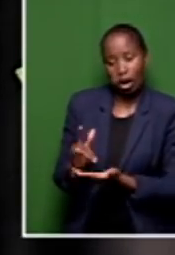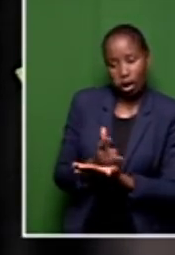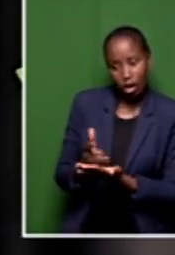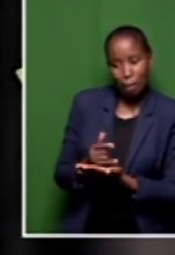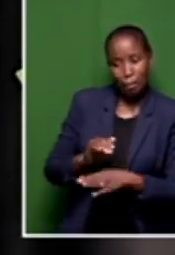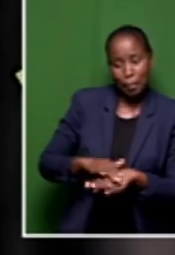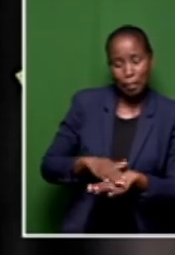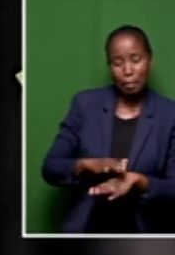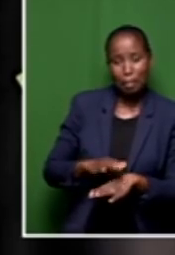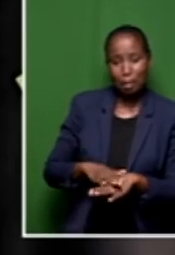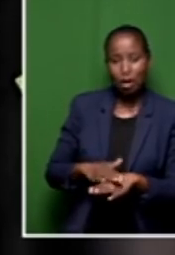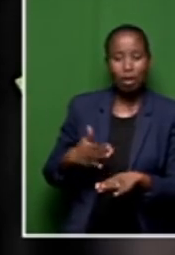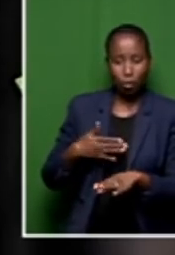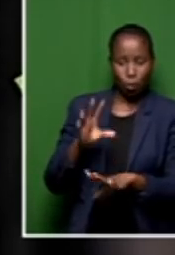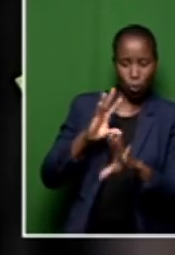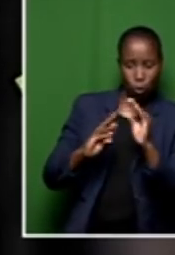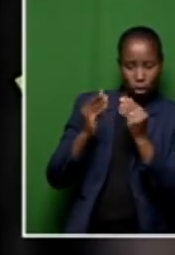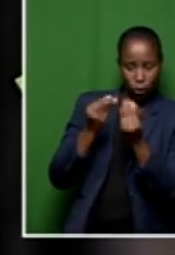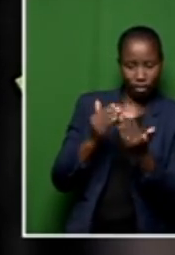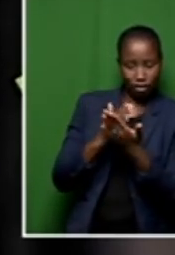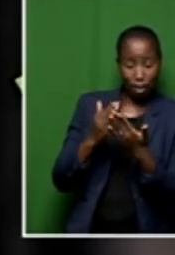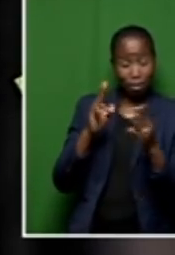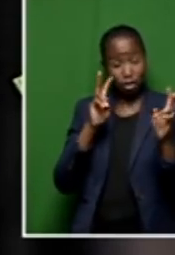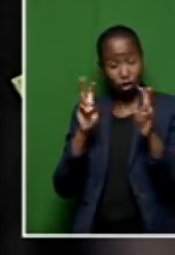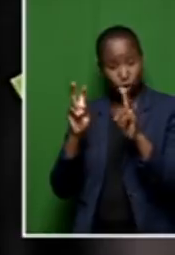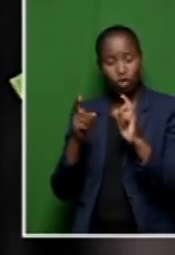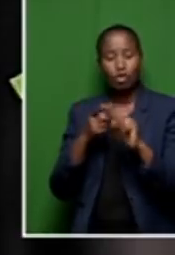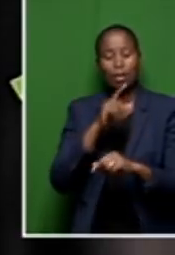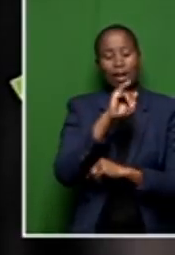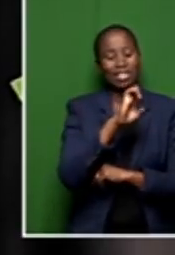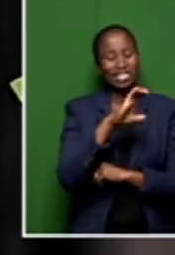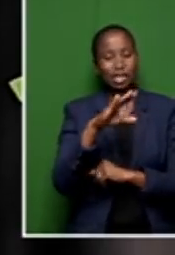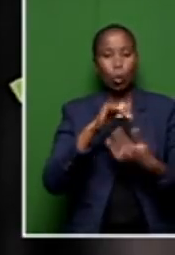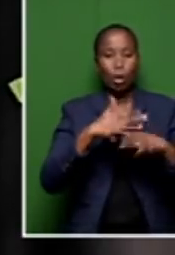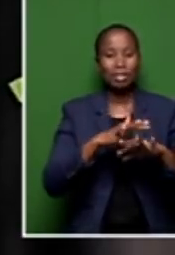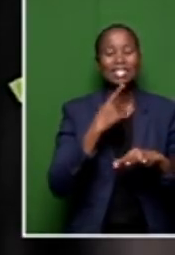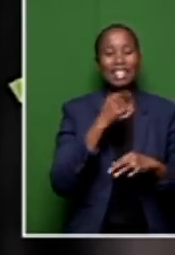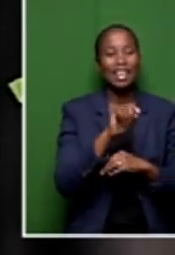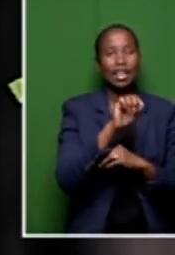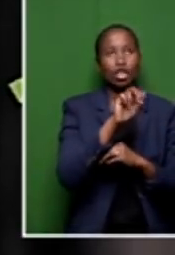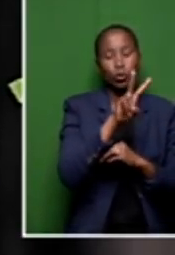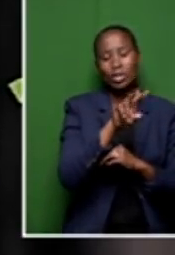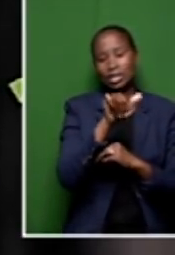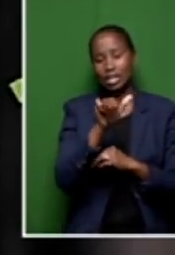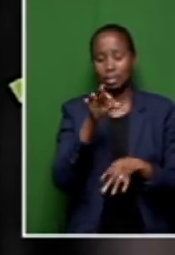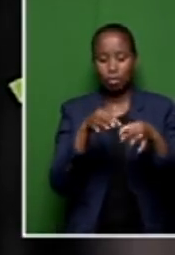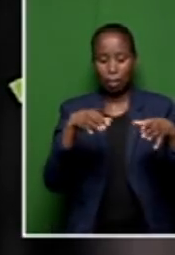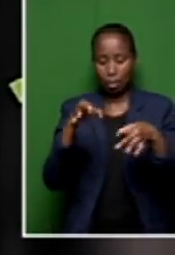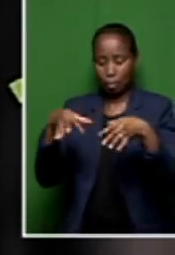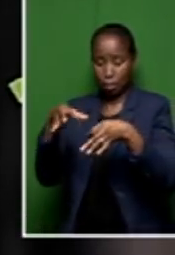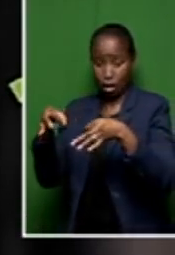some of the more pertinent issues, according to the IEC's website, 26 parties and 21